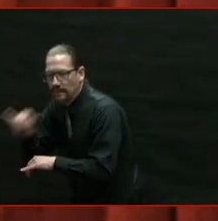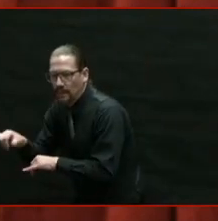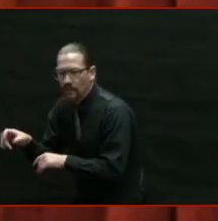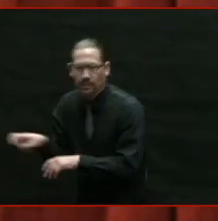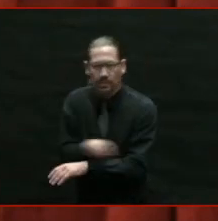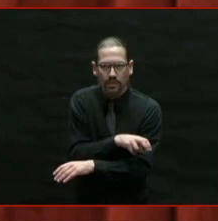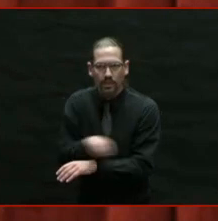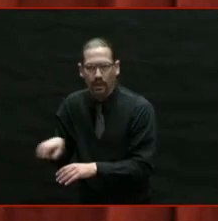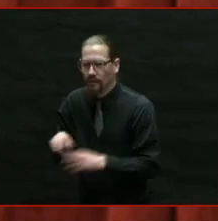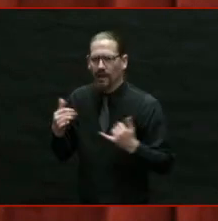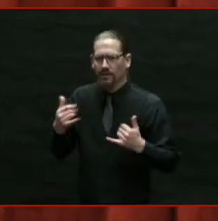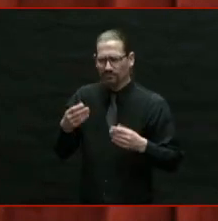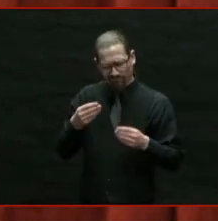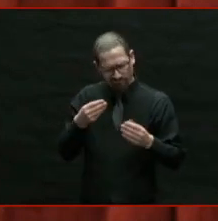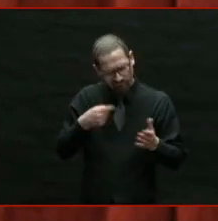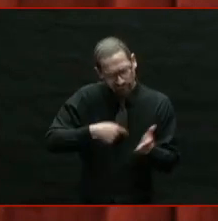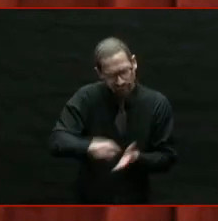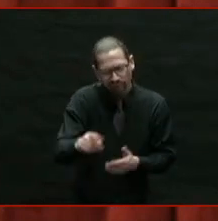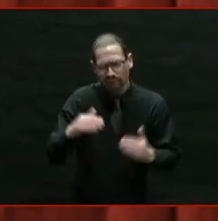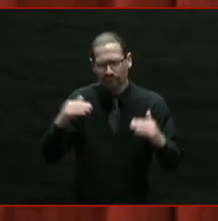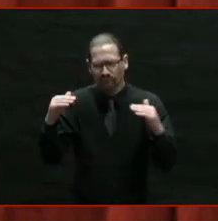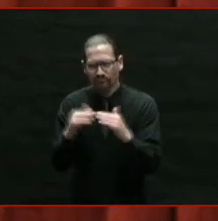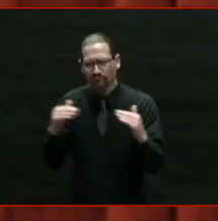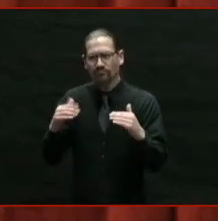We've codified Roe v. Wade.